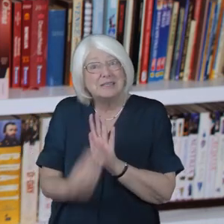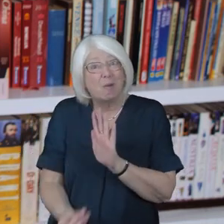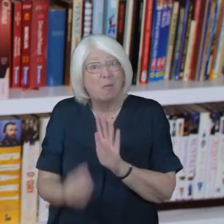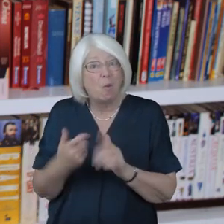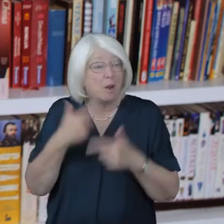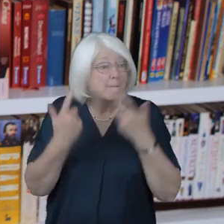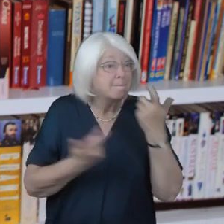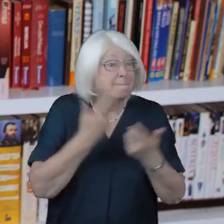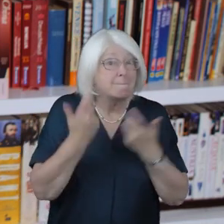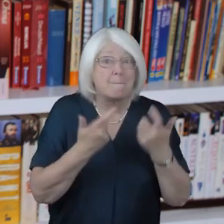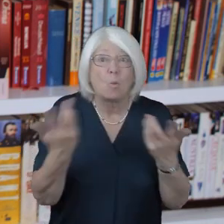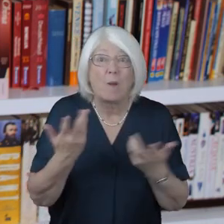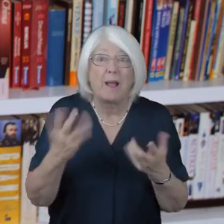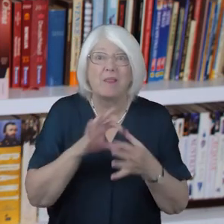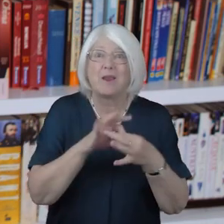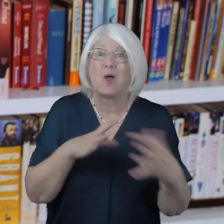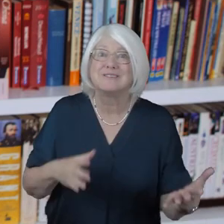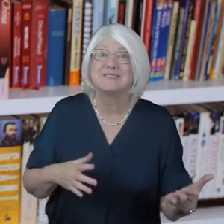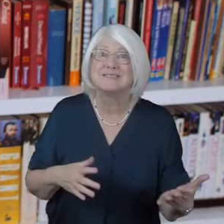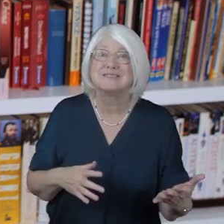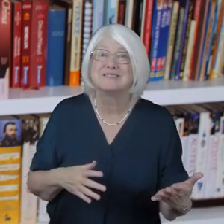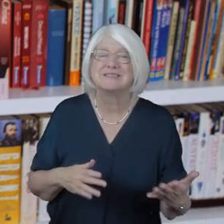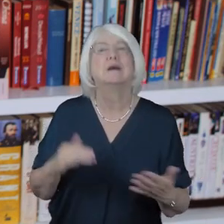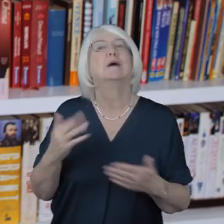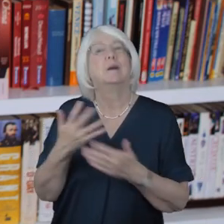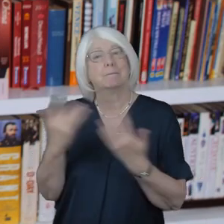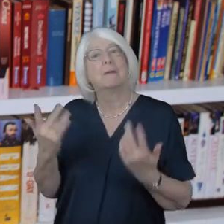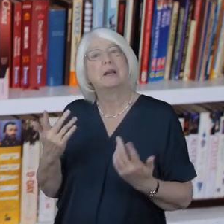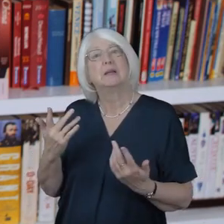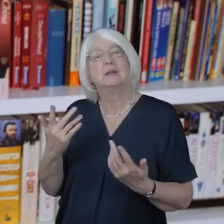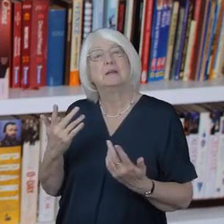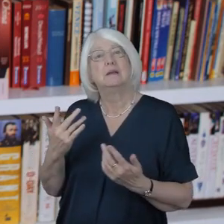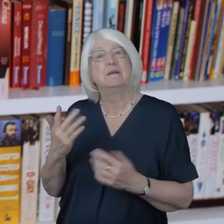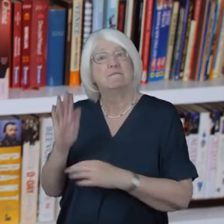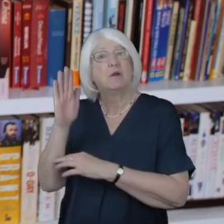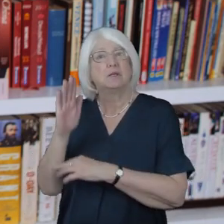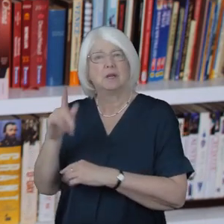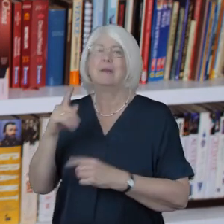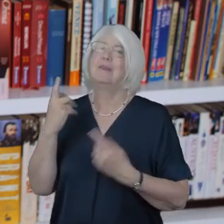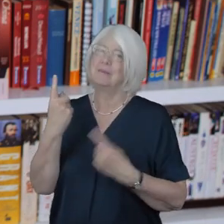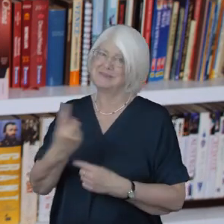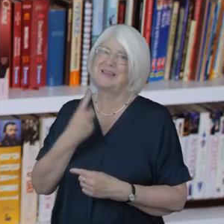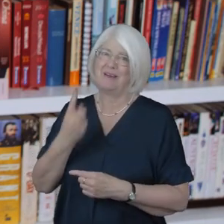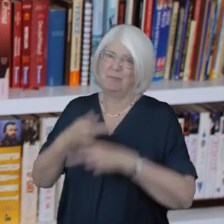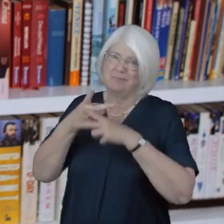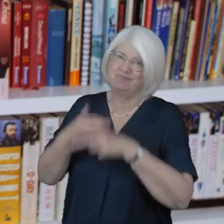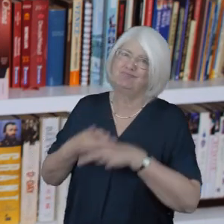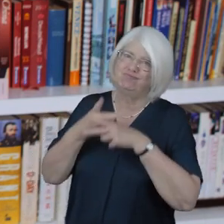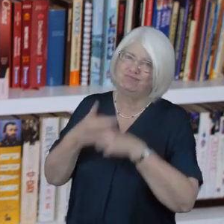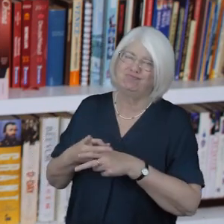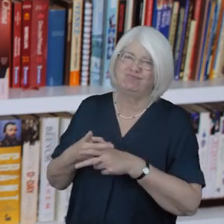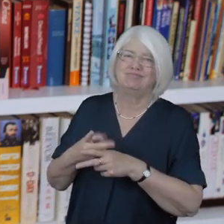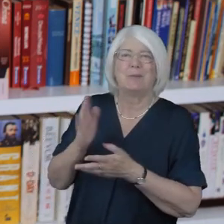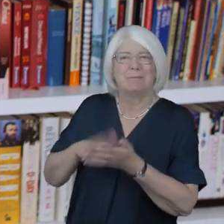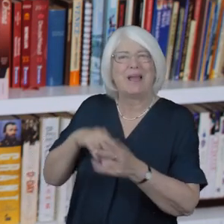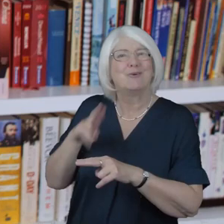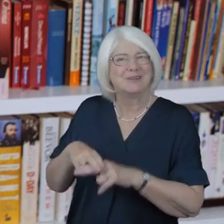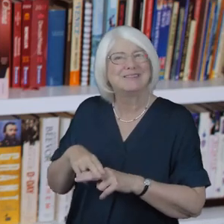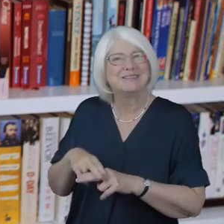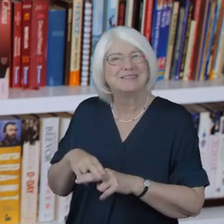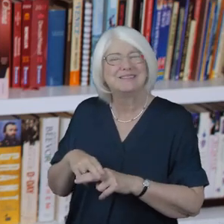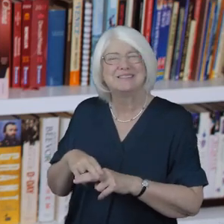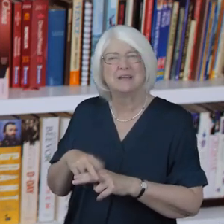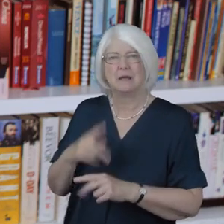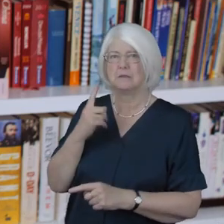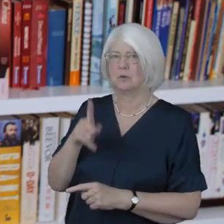lonely many of those volunteering have seen their own parents through old age and witnessed how other residents in care